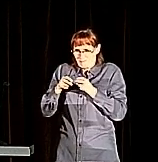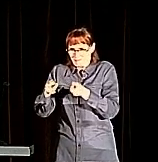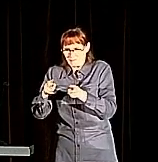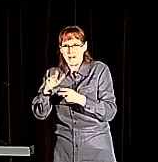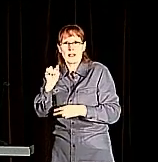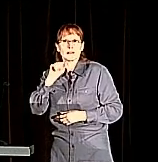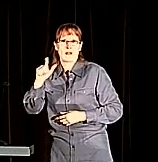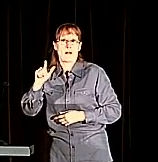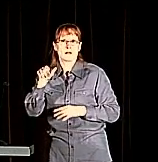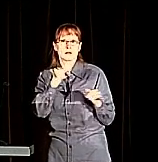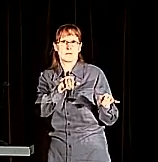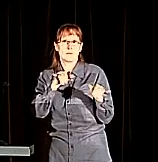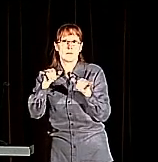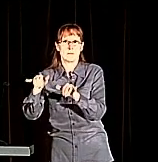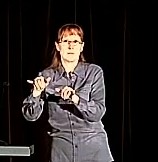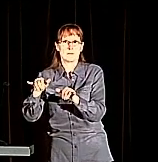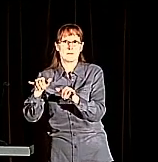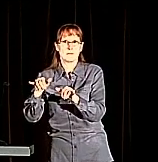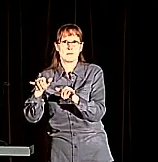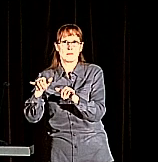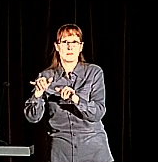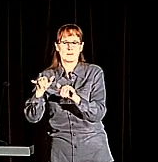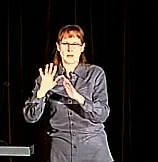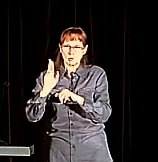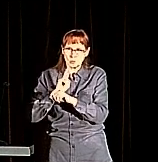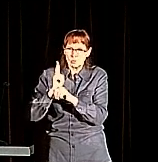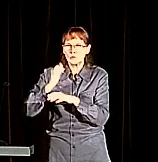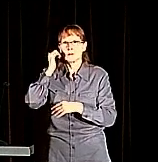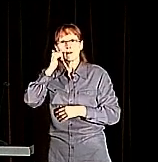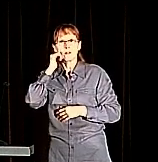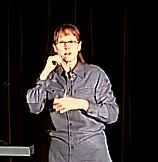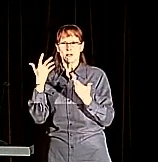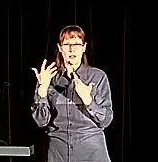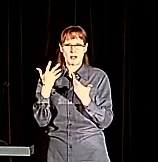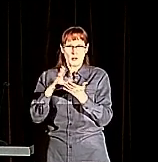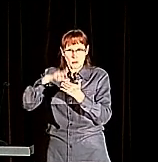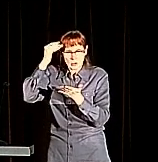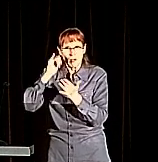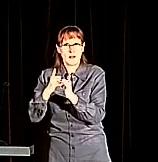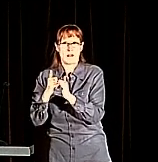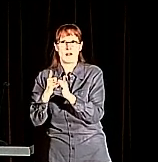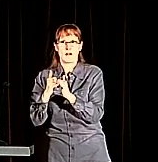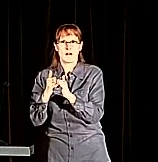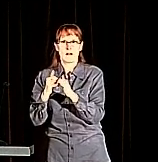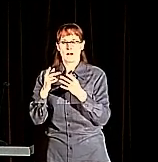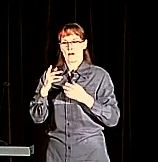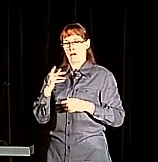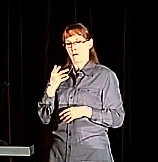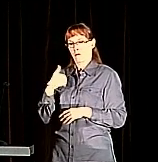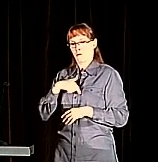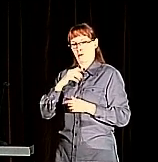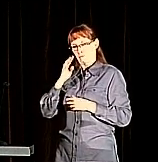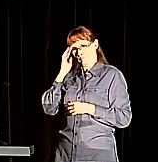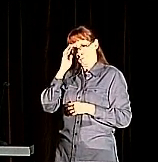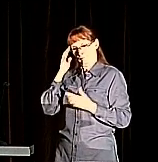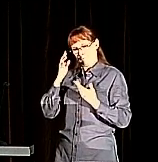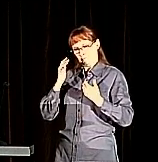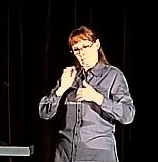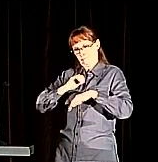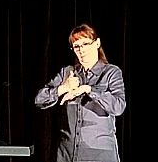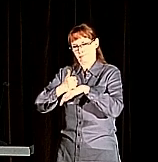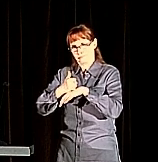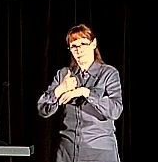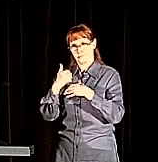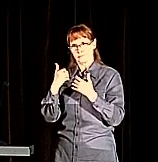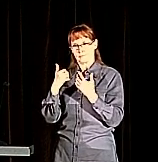Therefore, we've created an entire library, not just of the words themselves, but the lectures that the words are embedded in, what